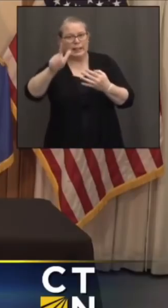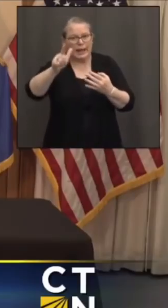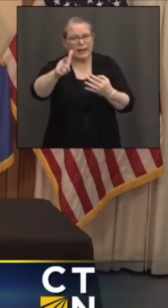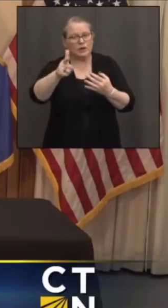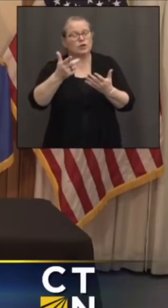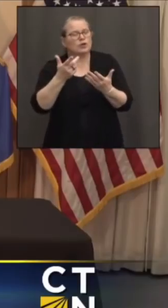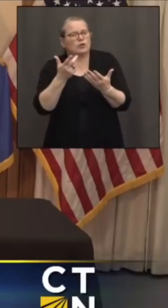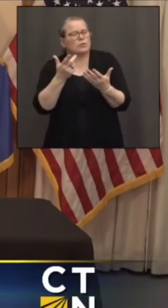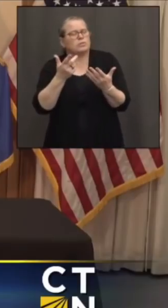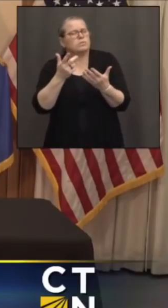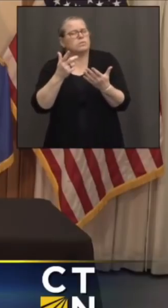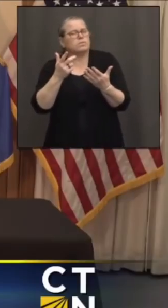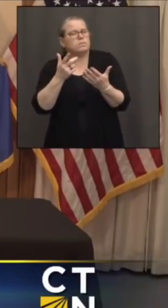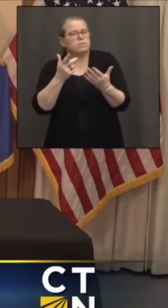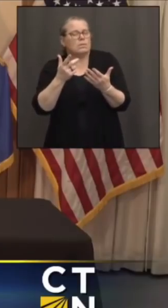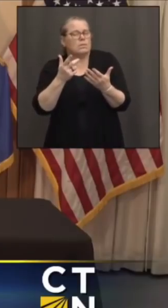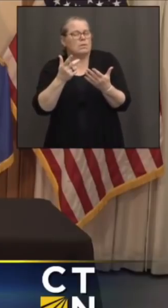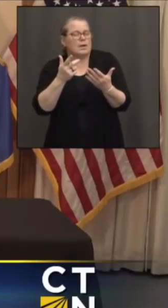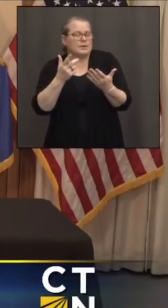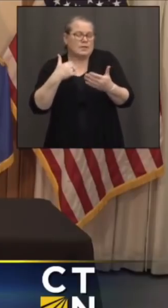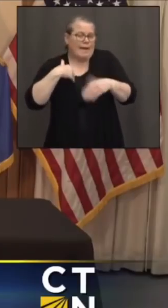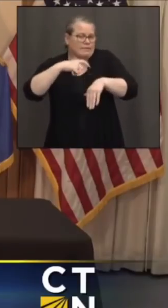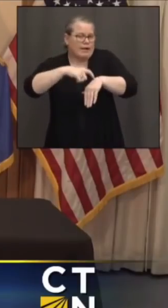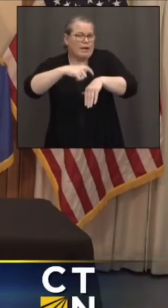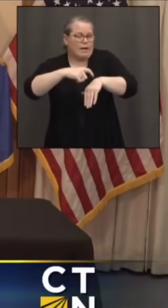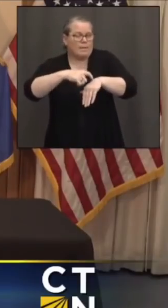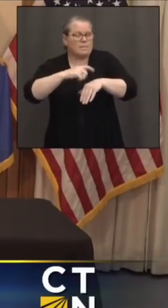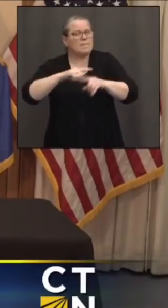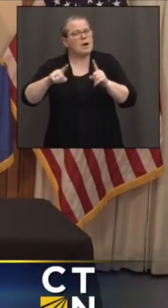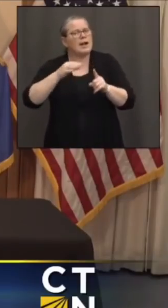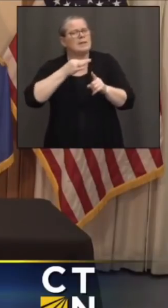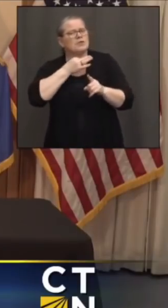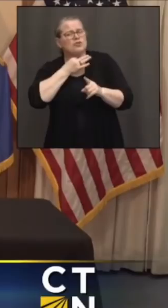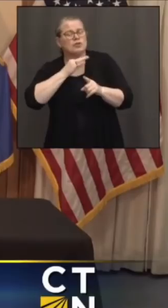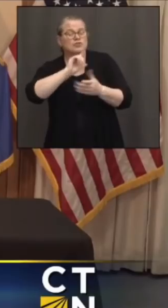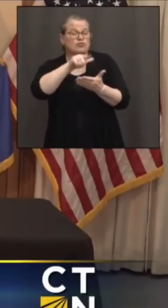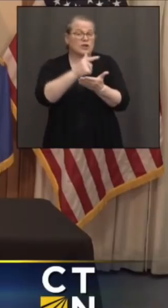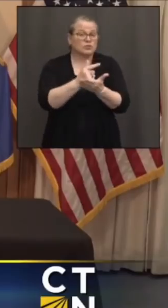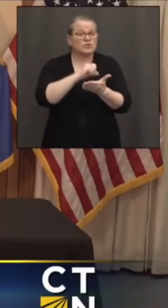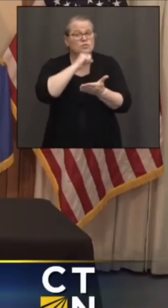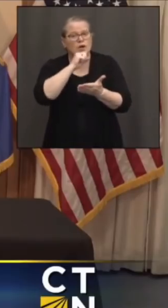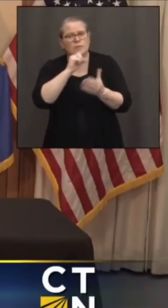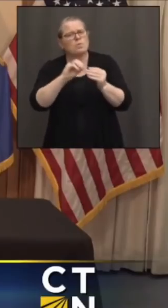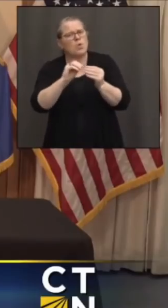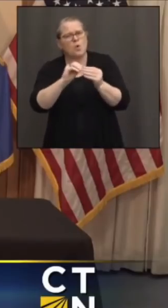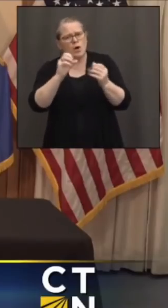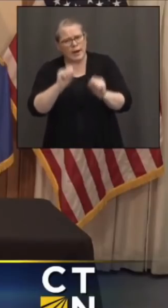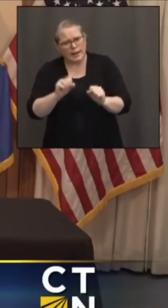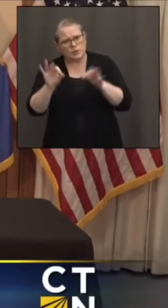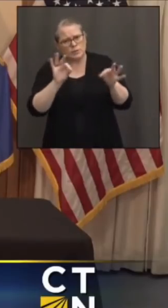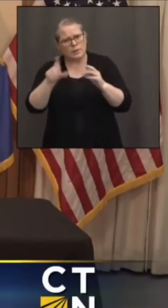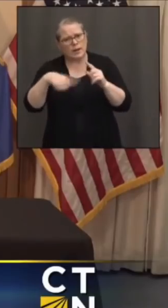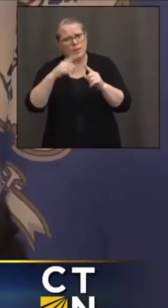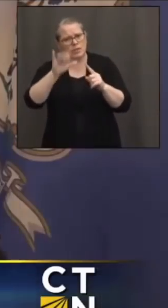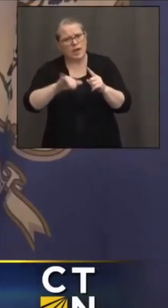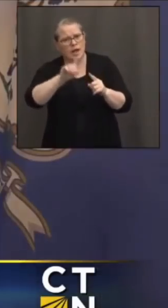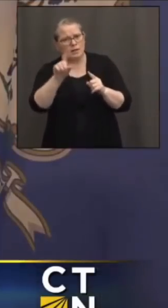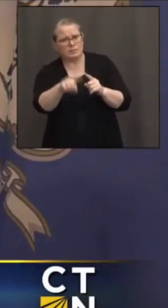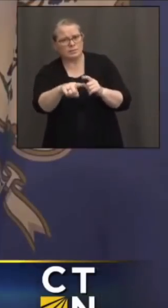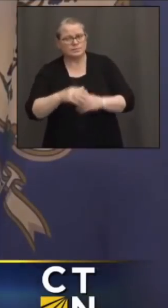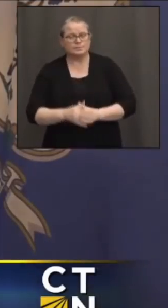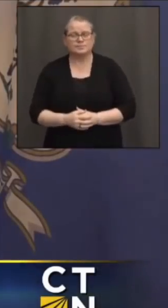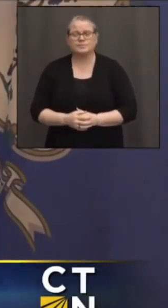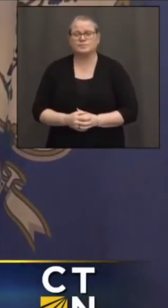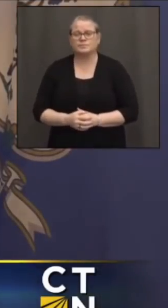there. What else can you say about both the graduations and proms at this time? I can tell you